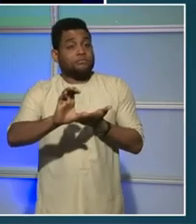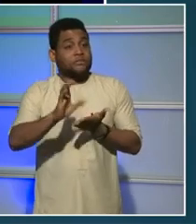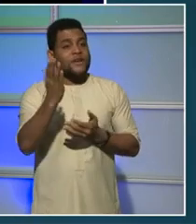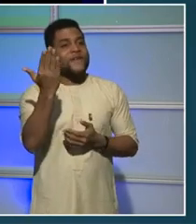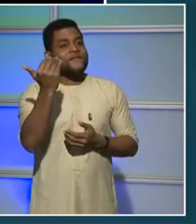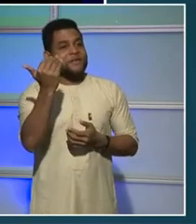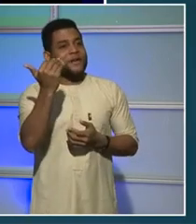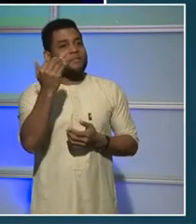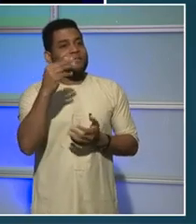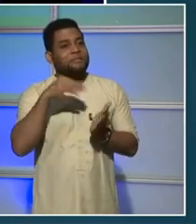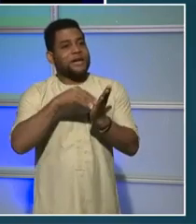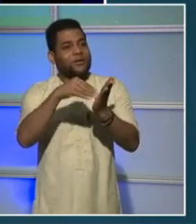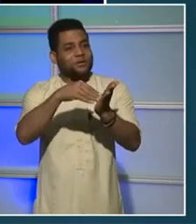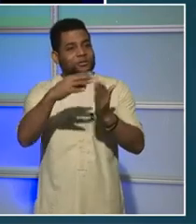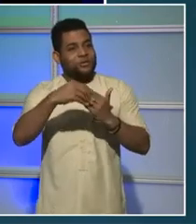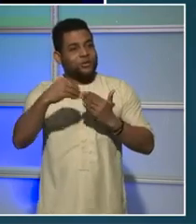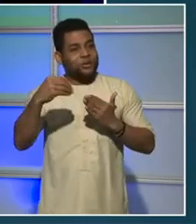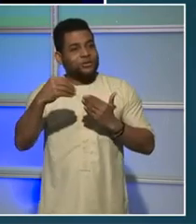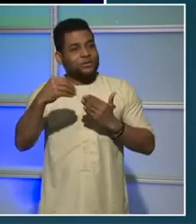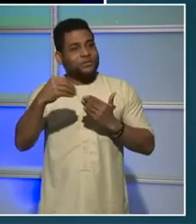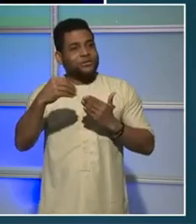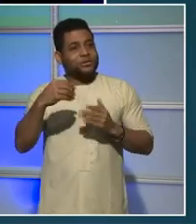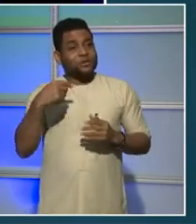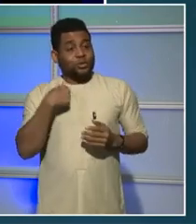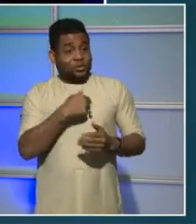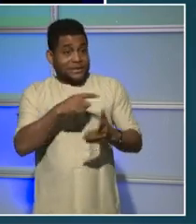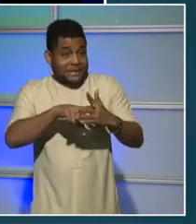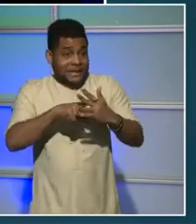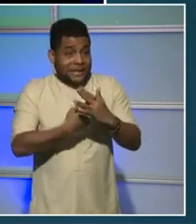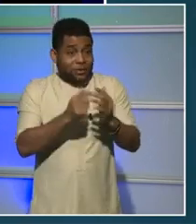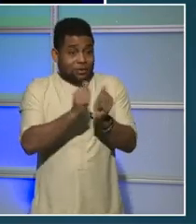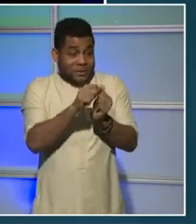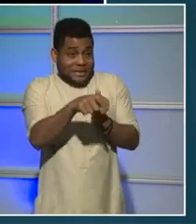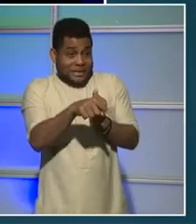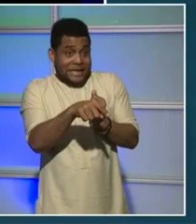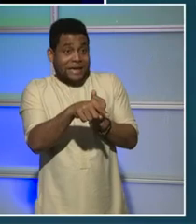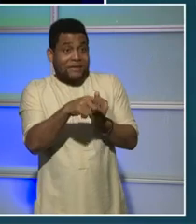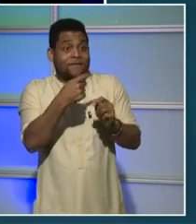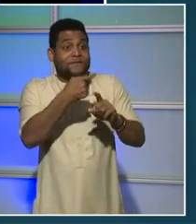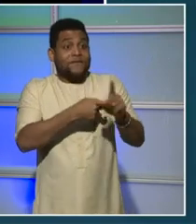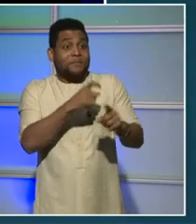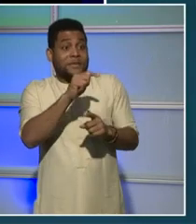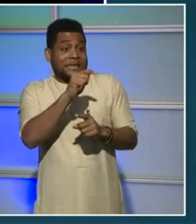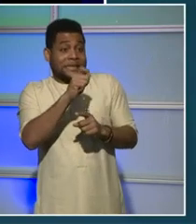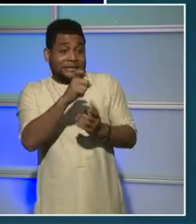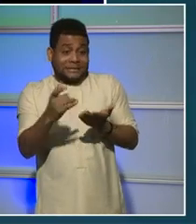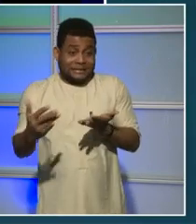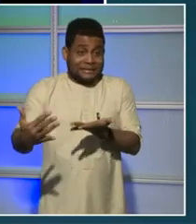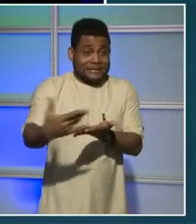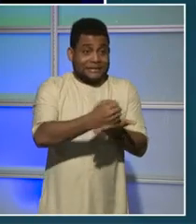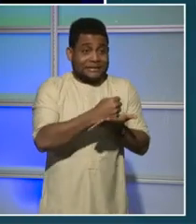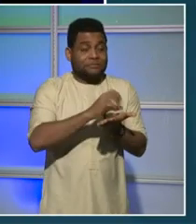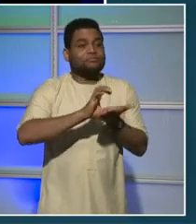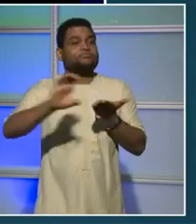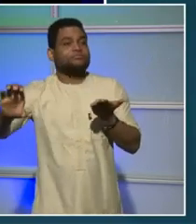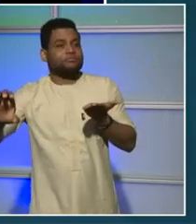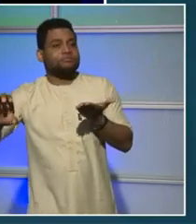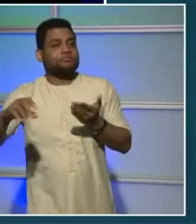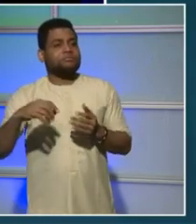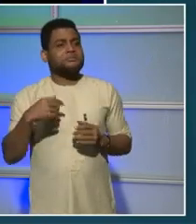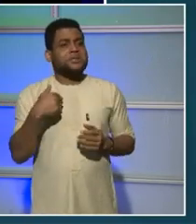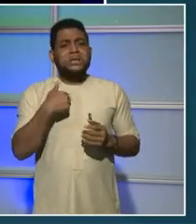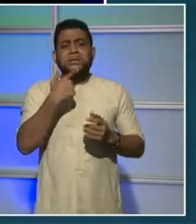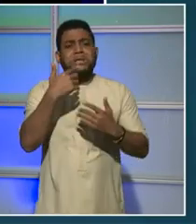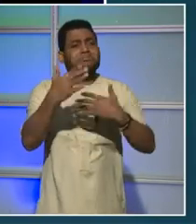went up and down with the taxes that we collected. So I said no matter what, we would spend $100 million a year, and we